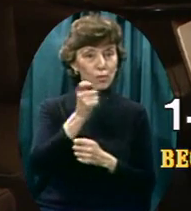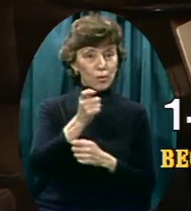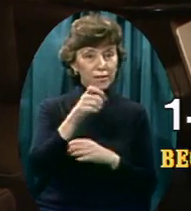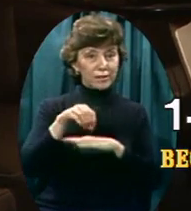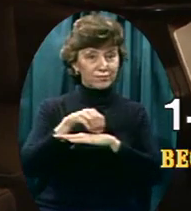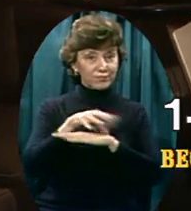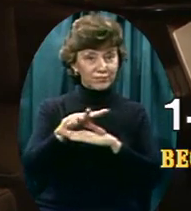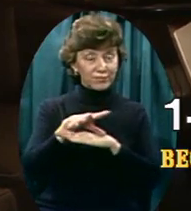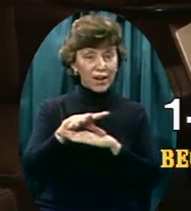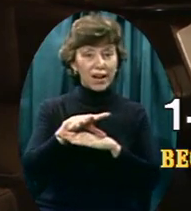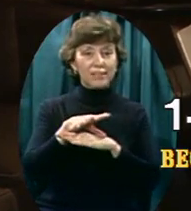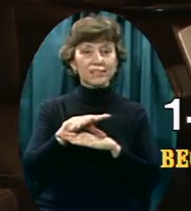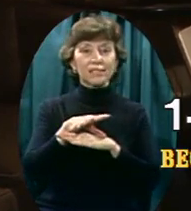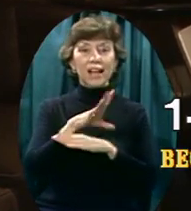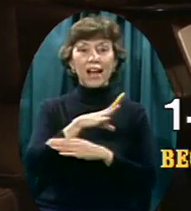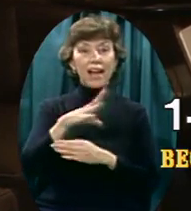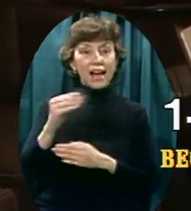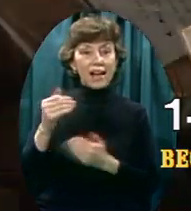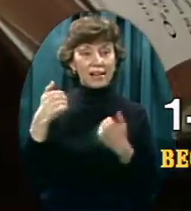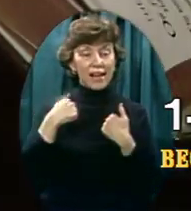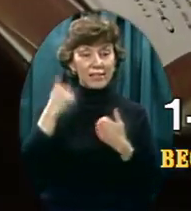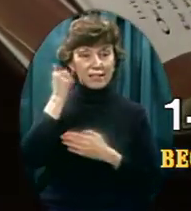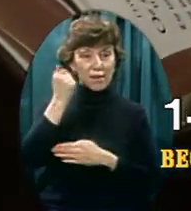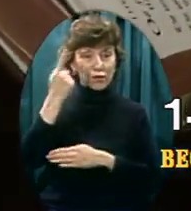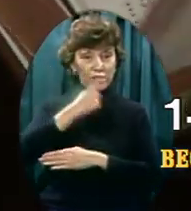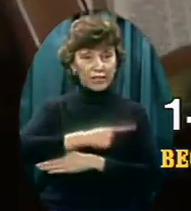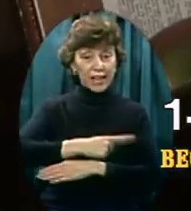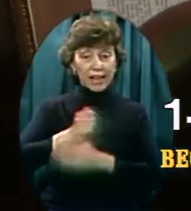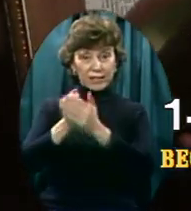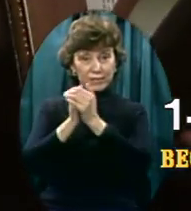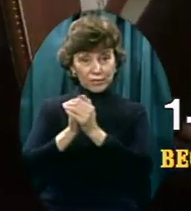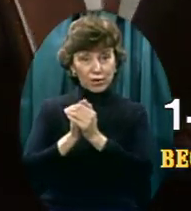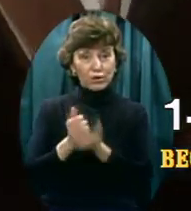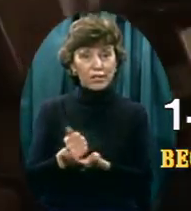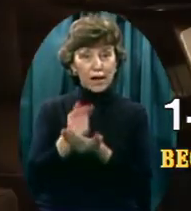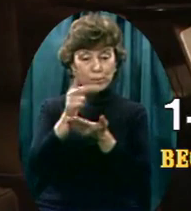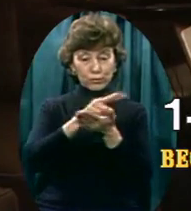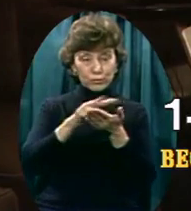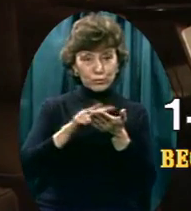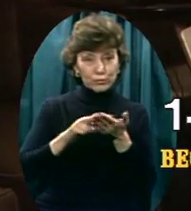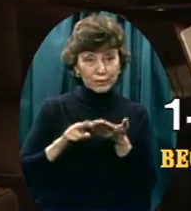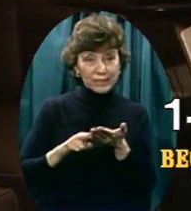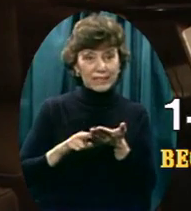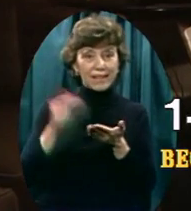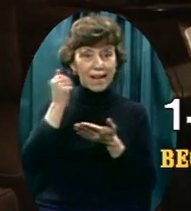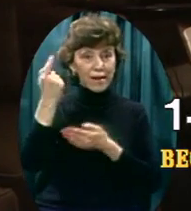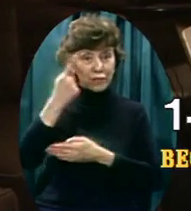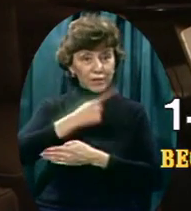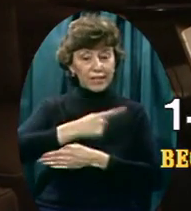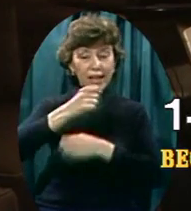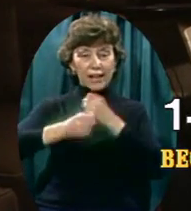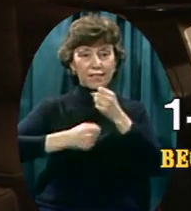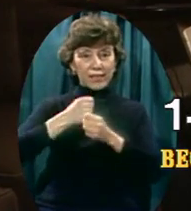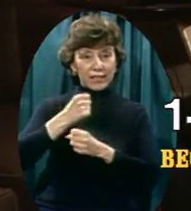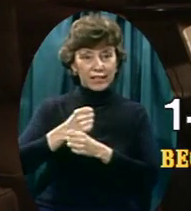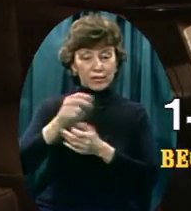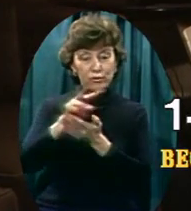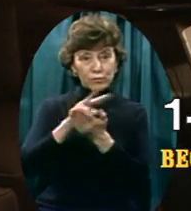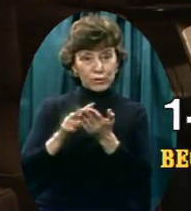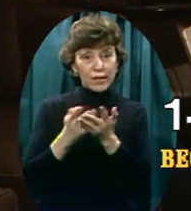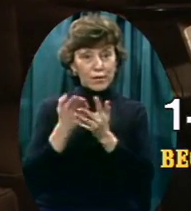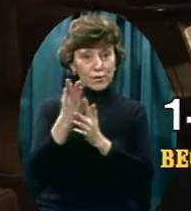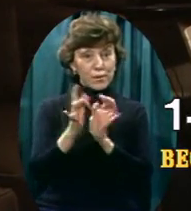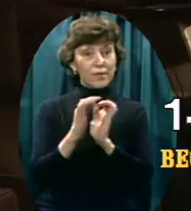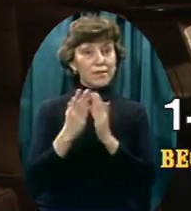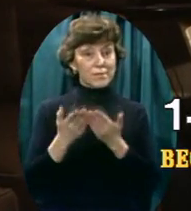soul winner Besides having a daily devotional That we have written To help you read For each day of the year With the Scriptures Something from the Word of God